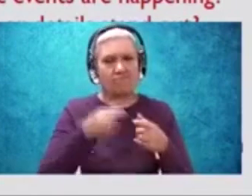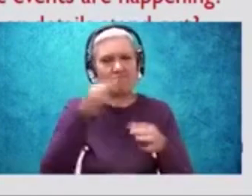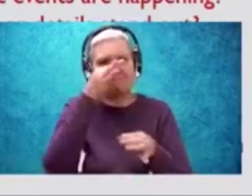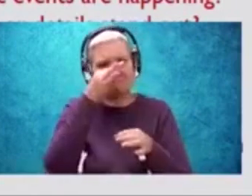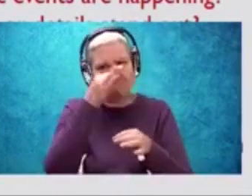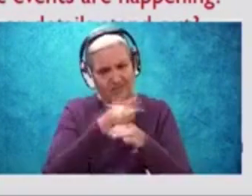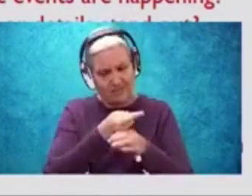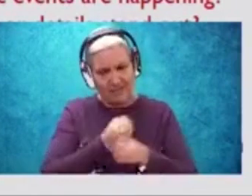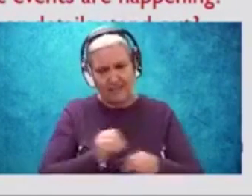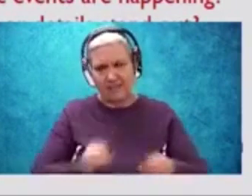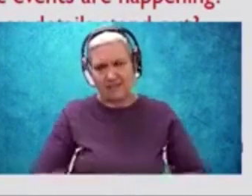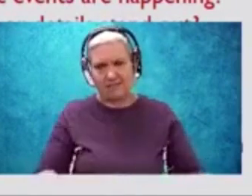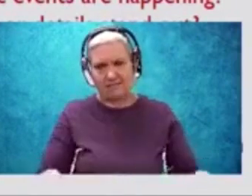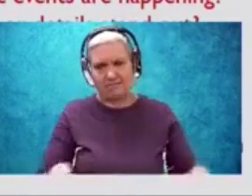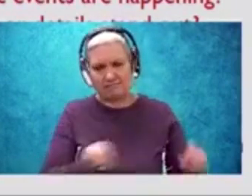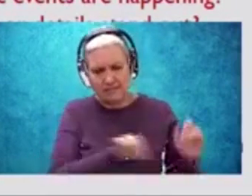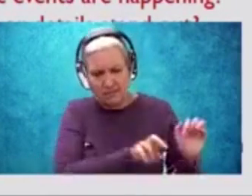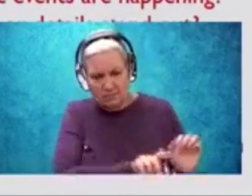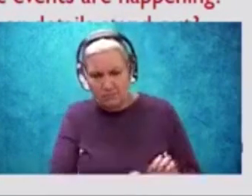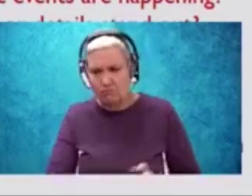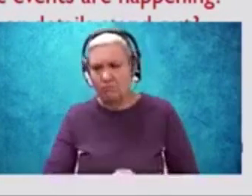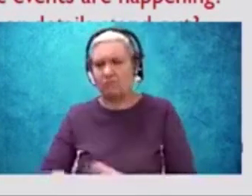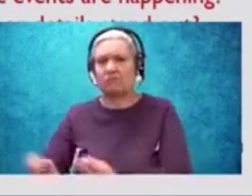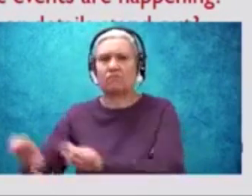and walk in a long line away.